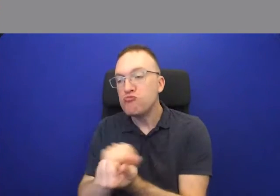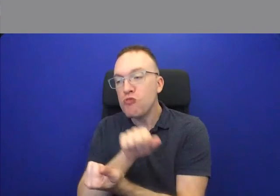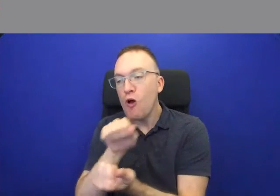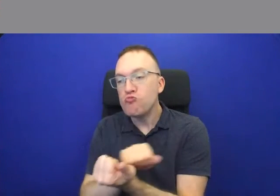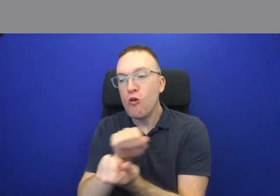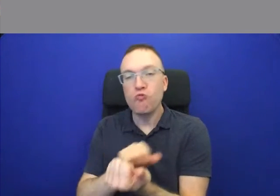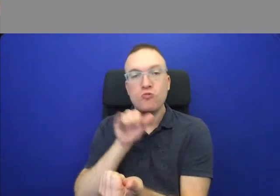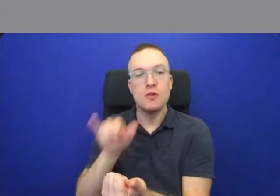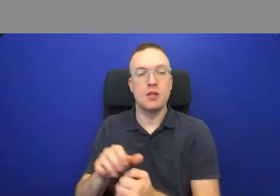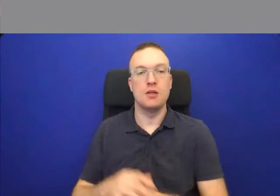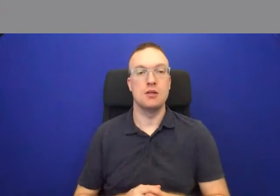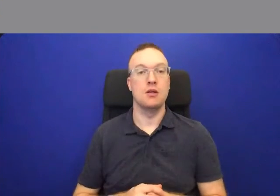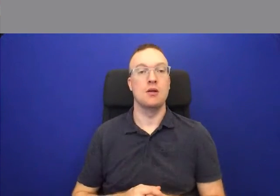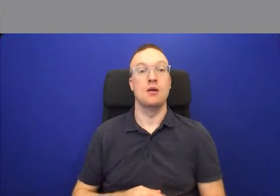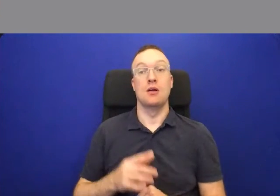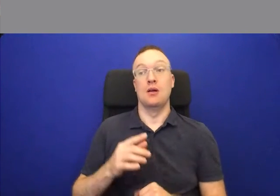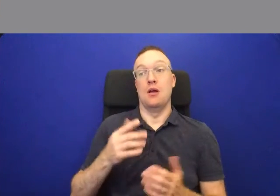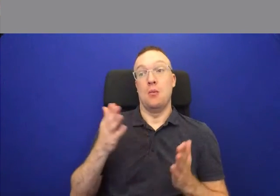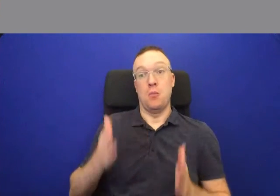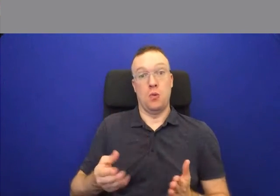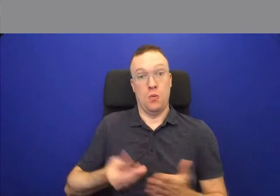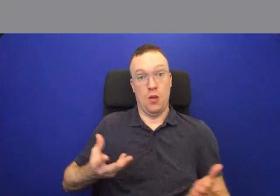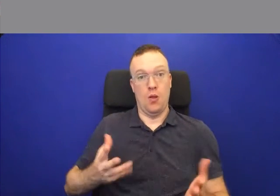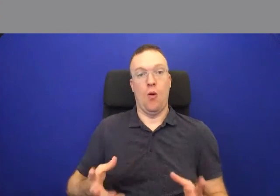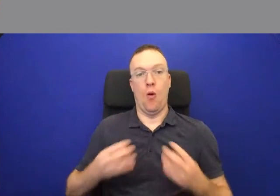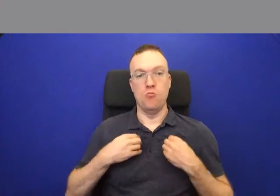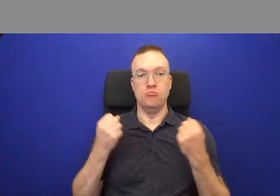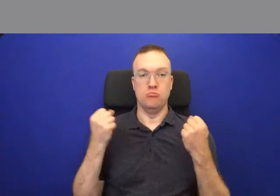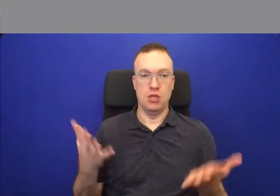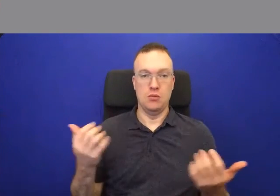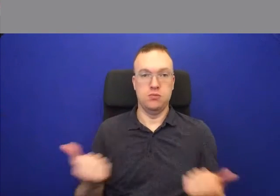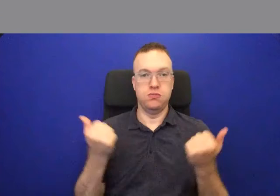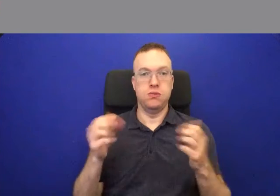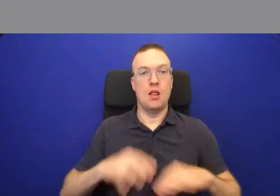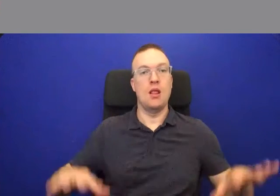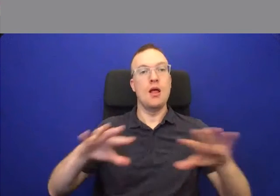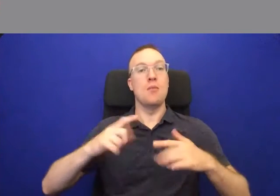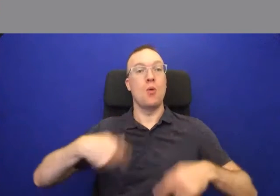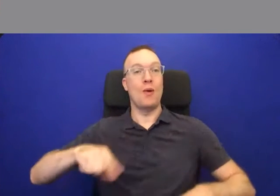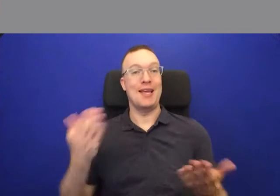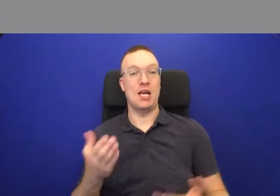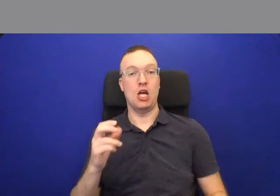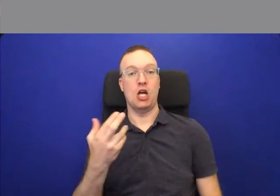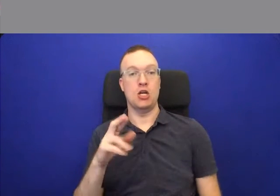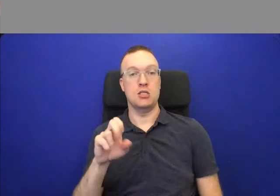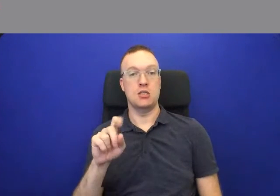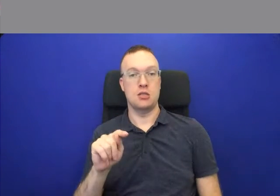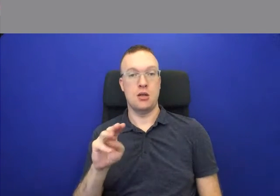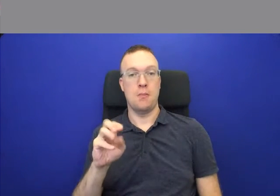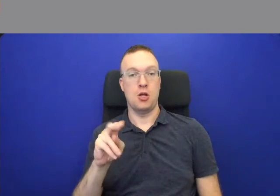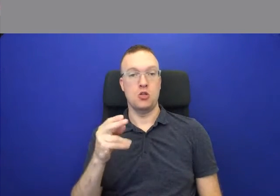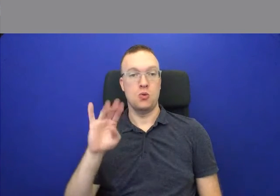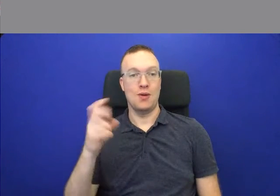own a considerable amount of land, and indeed we at Herstman Sioux Castle still own 600 acres